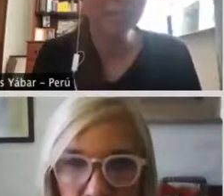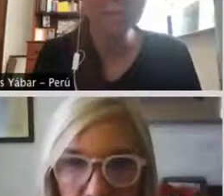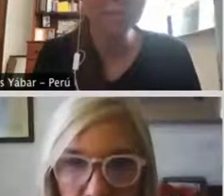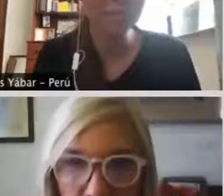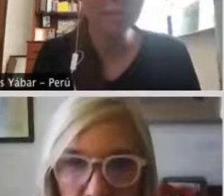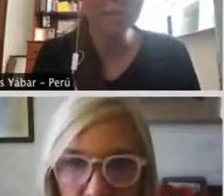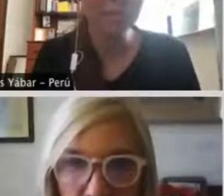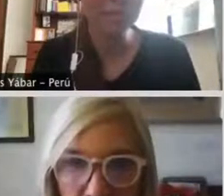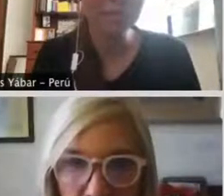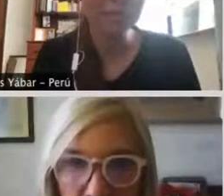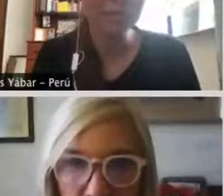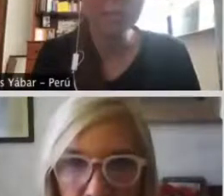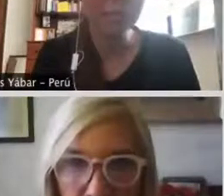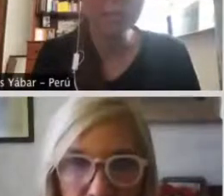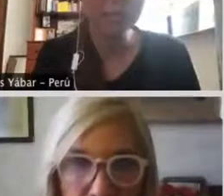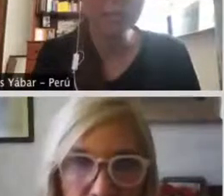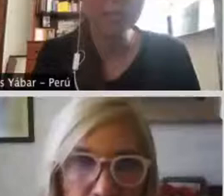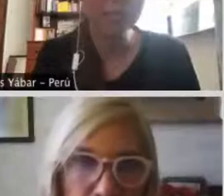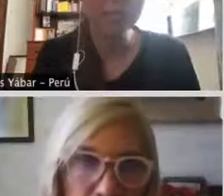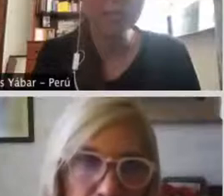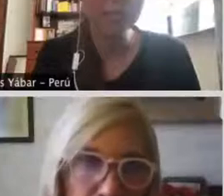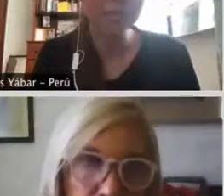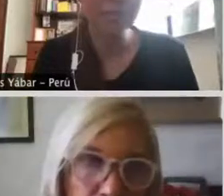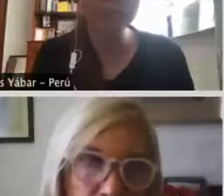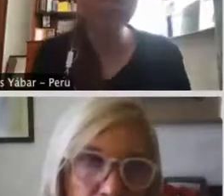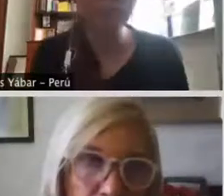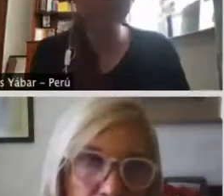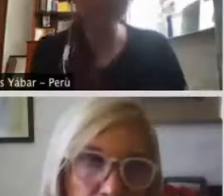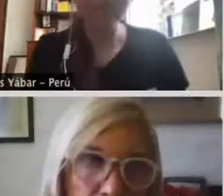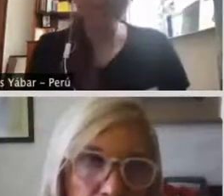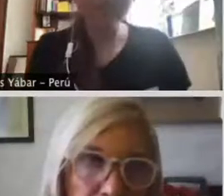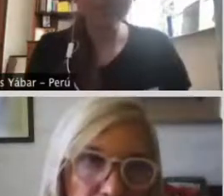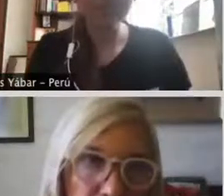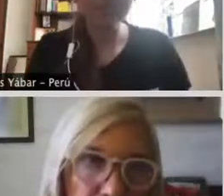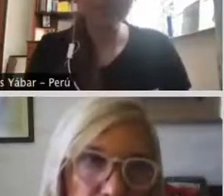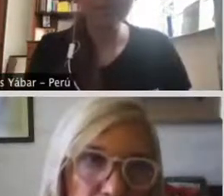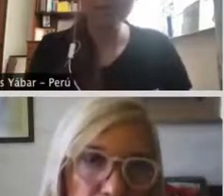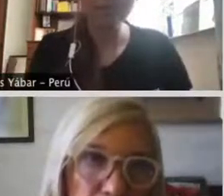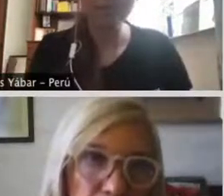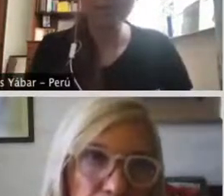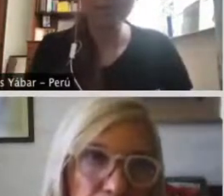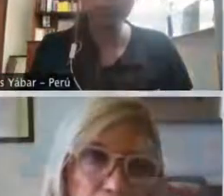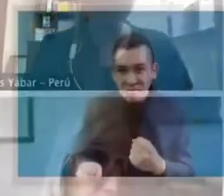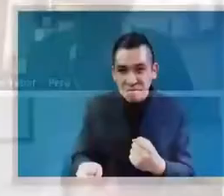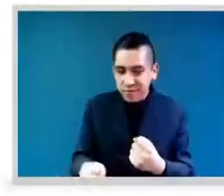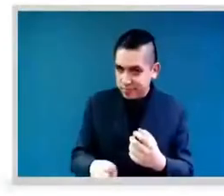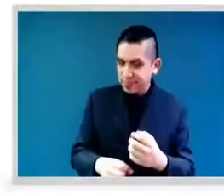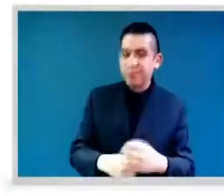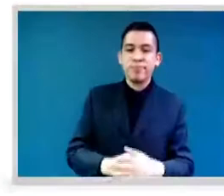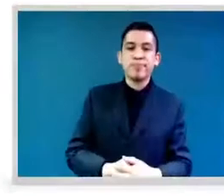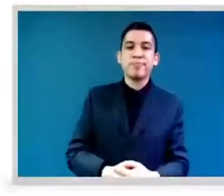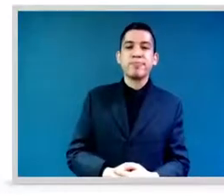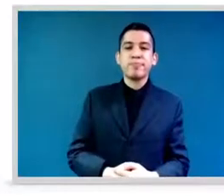Unstoppable. Zile, that really resonated with me. So I just want to say I am hopeful and that there is nothing